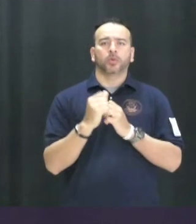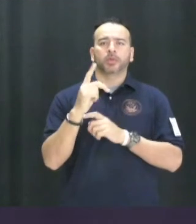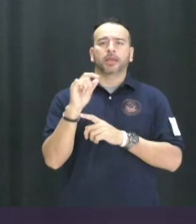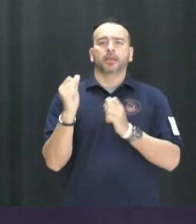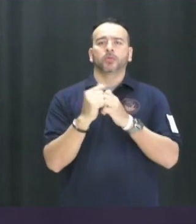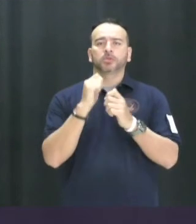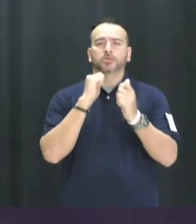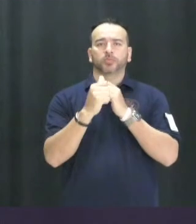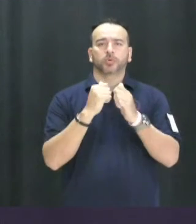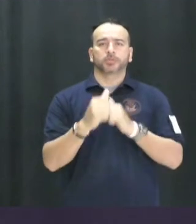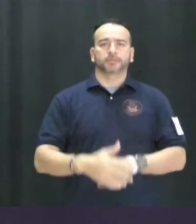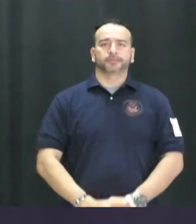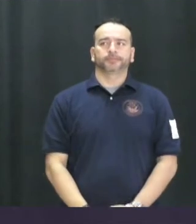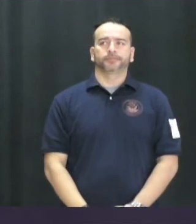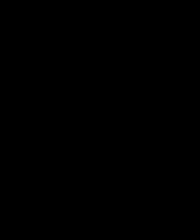sports.